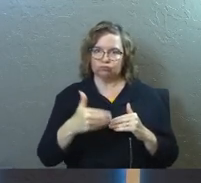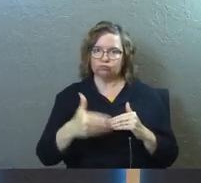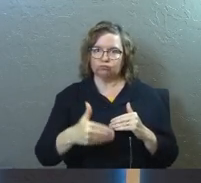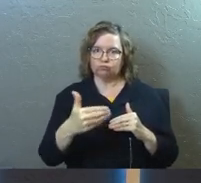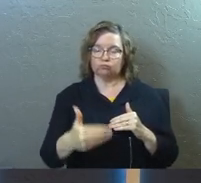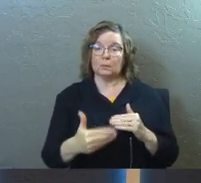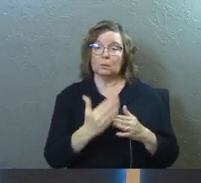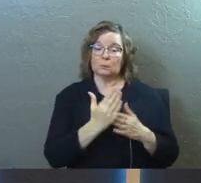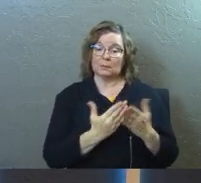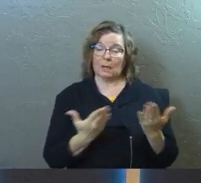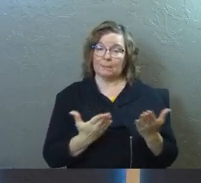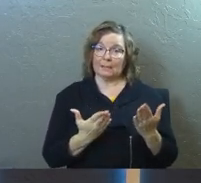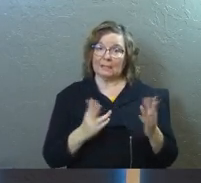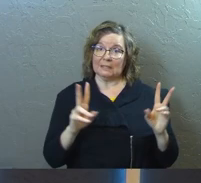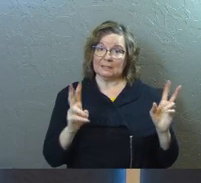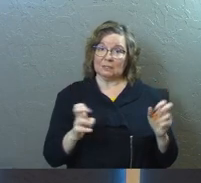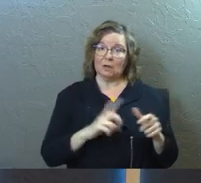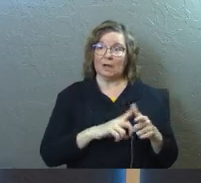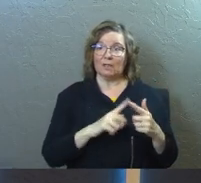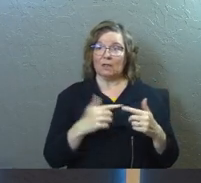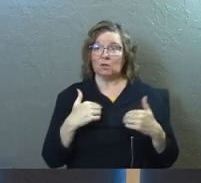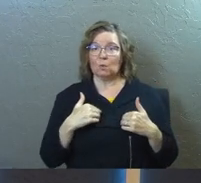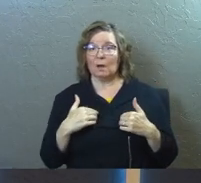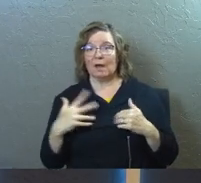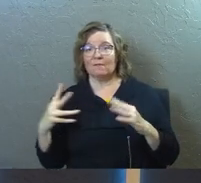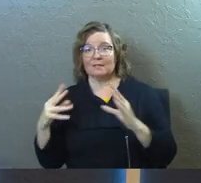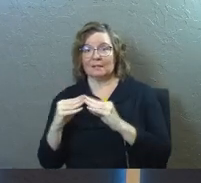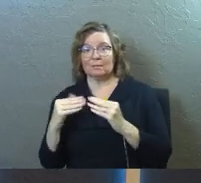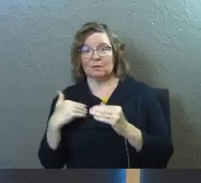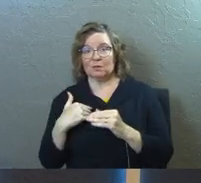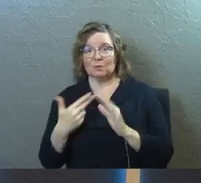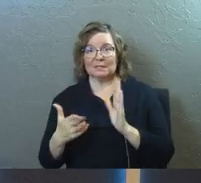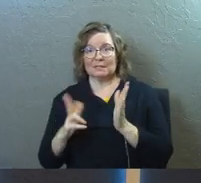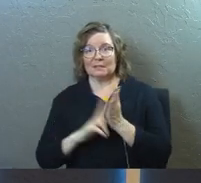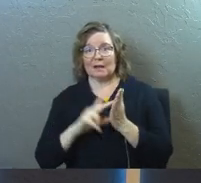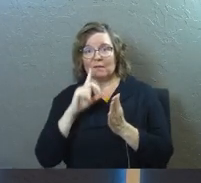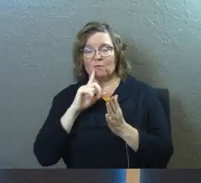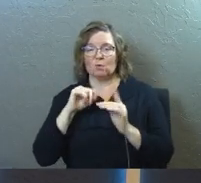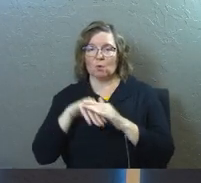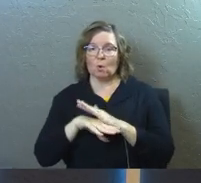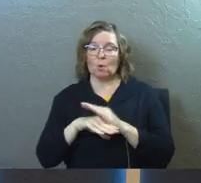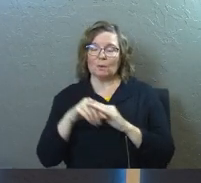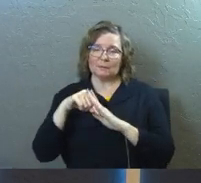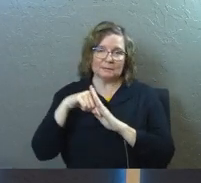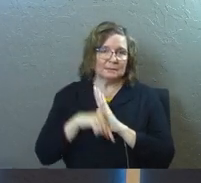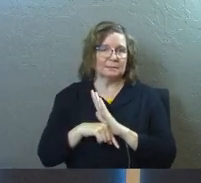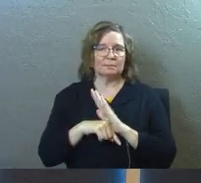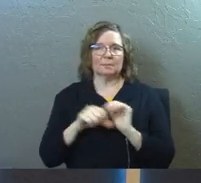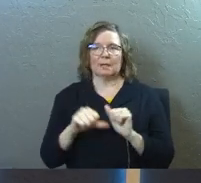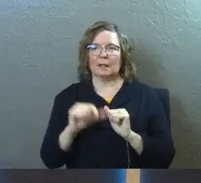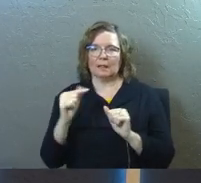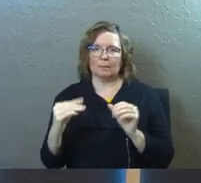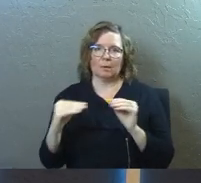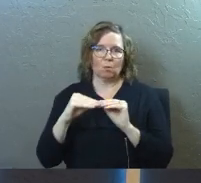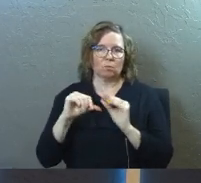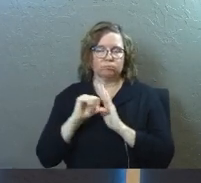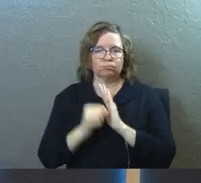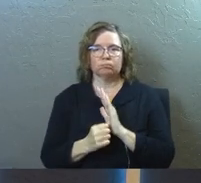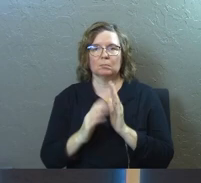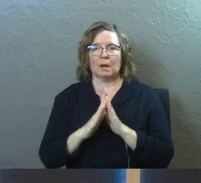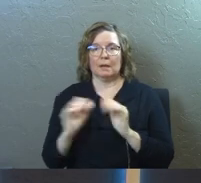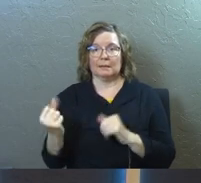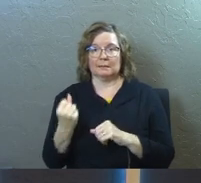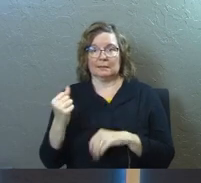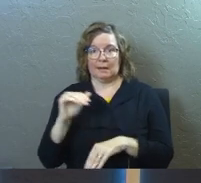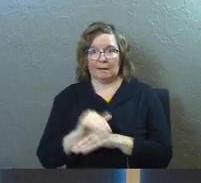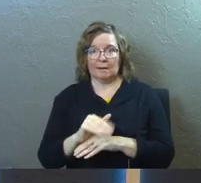going to do some of the steps here in this series. And then you've got a seminar that you can sign up for. You can go even deeper, a little bit more intensive on a